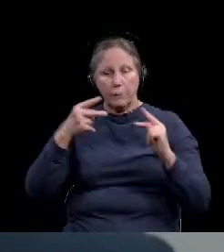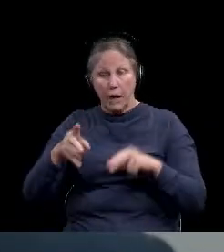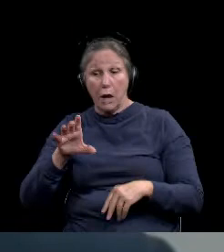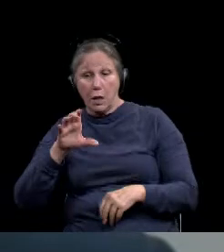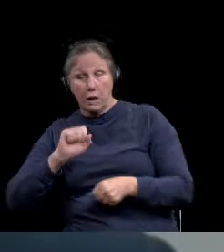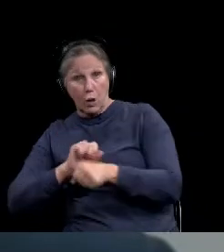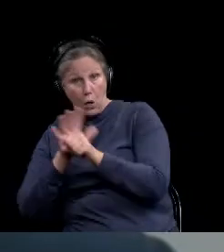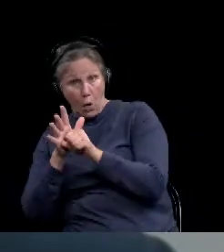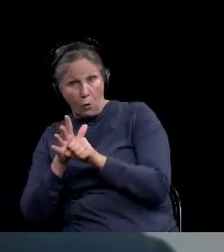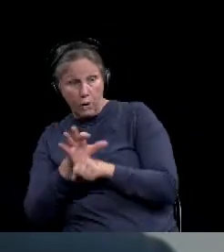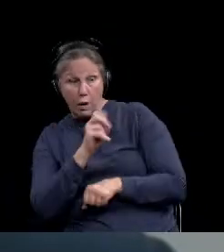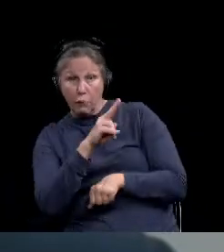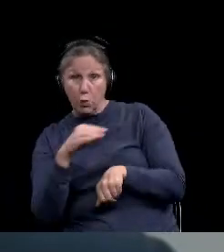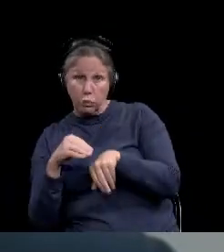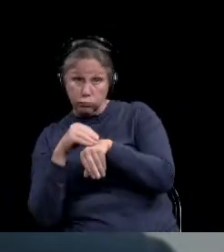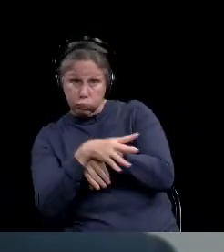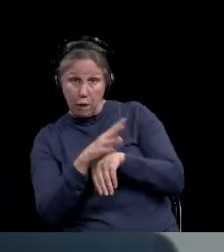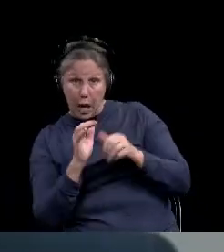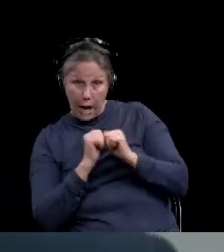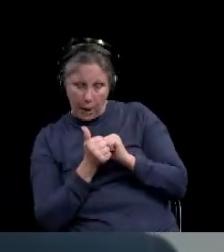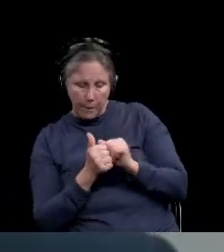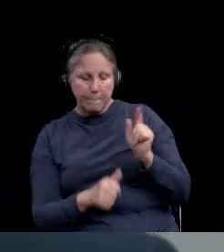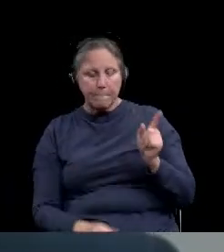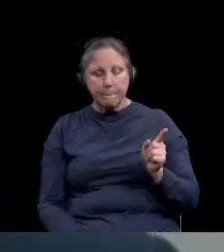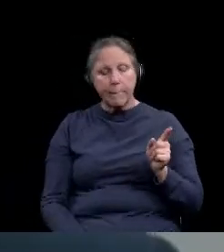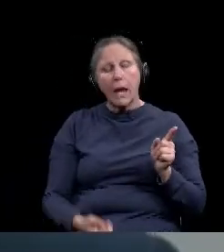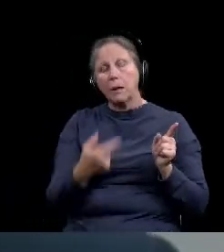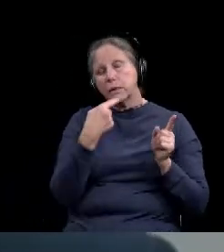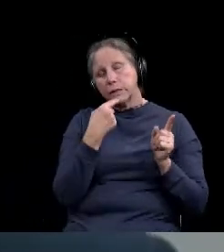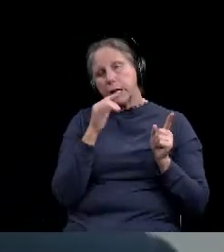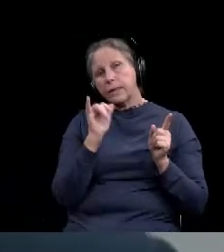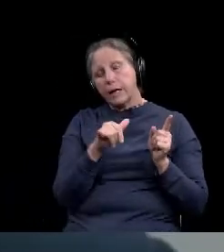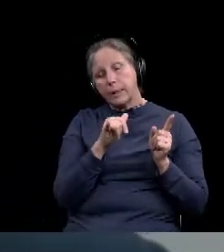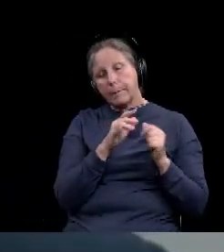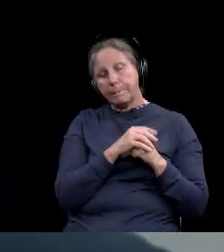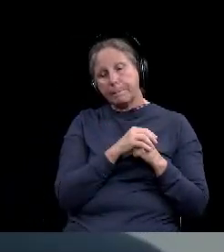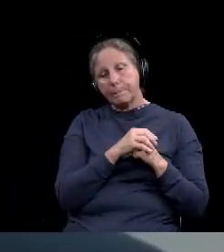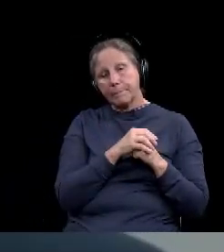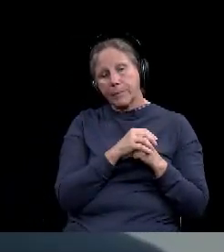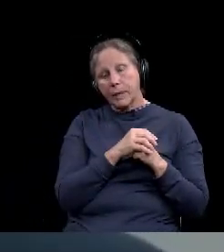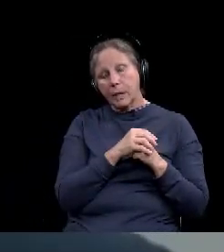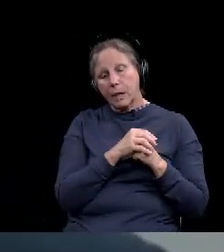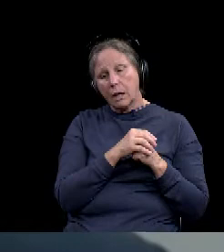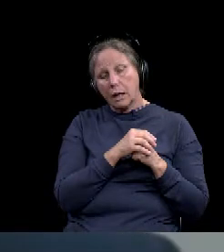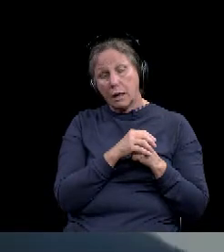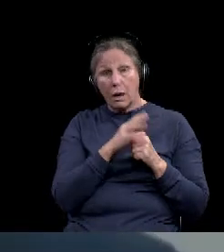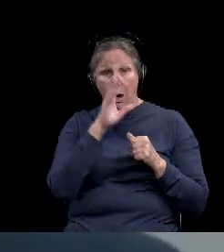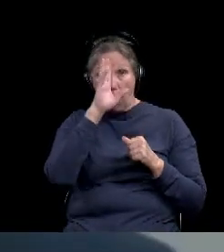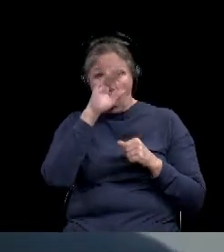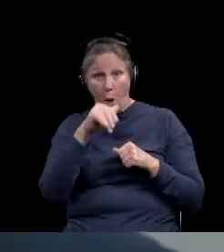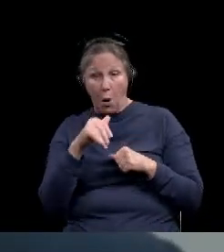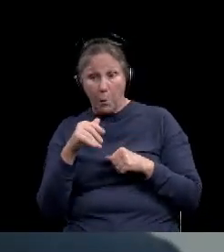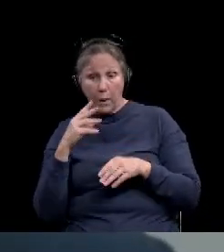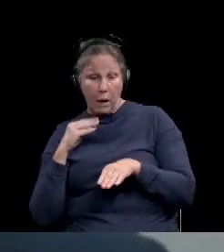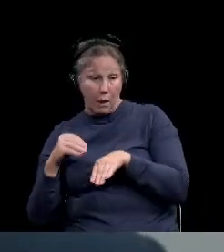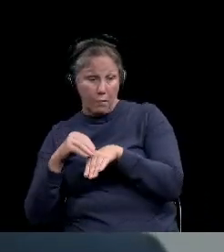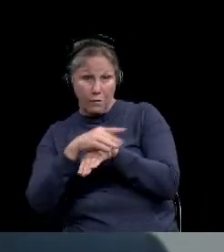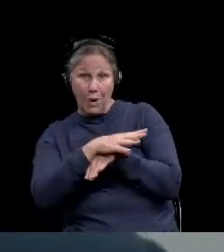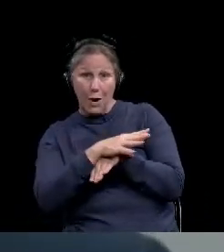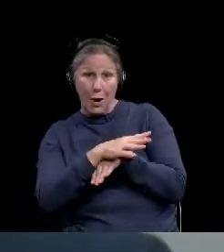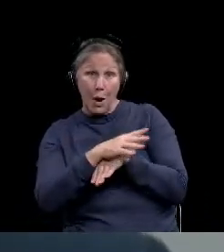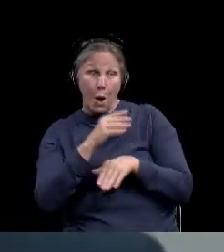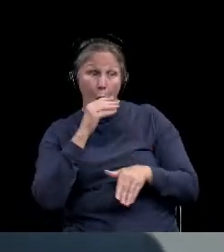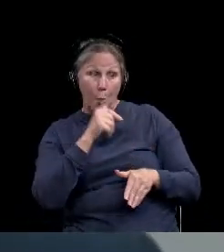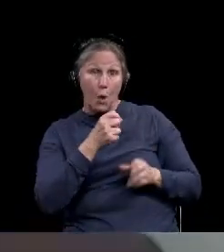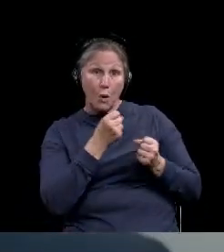will COVID impact, uh, flu season? I will say that, uh, uh, in a way, hopefully it will positively impact flu season or